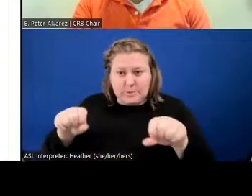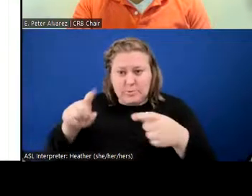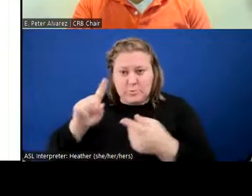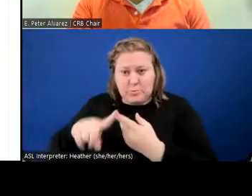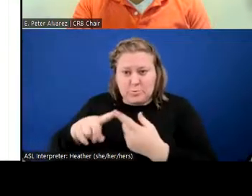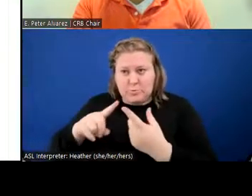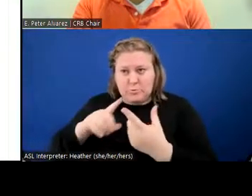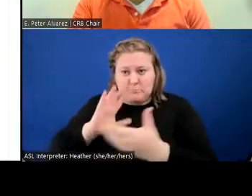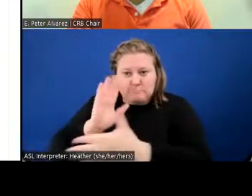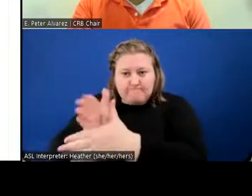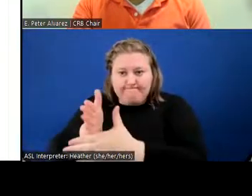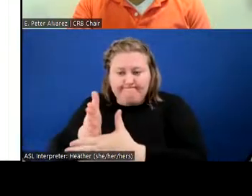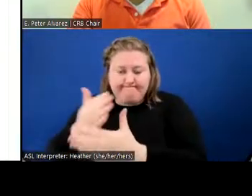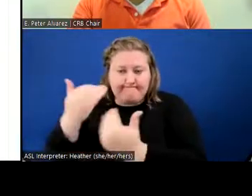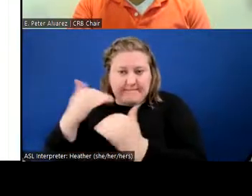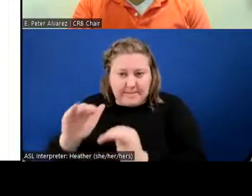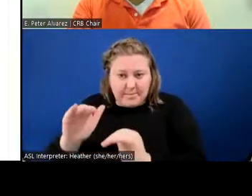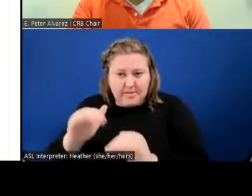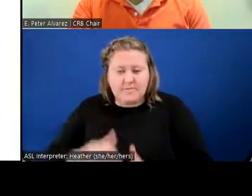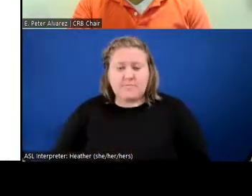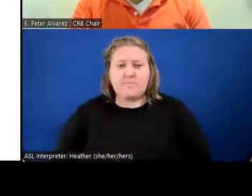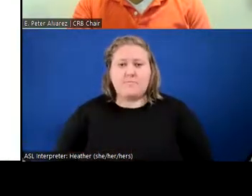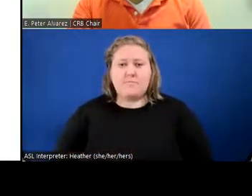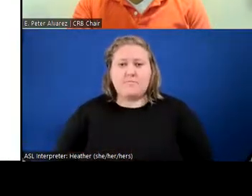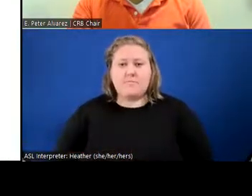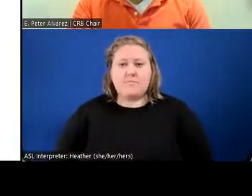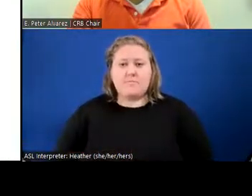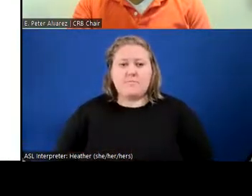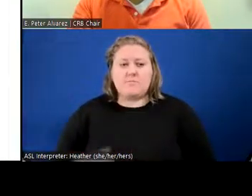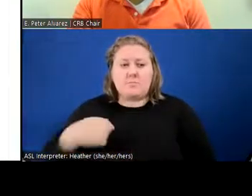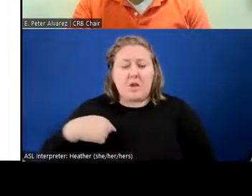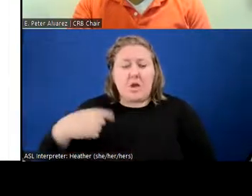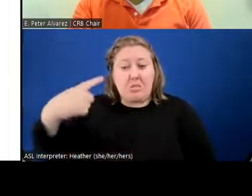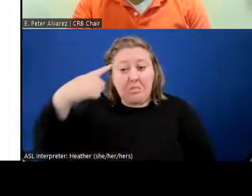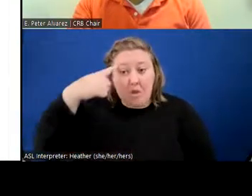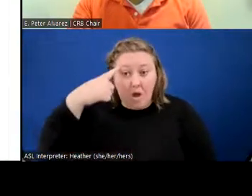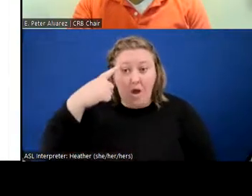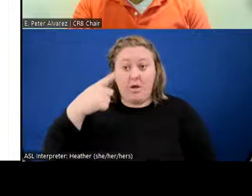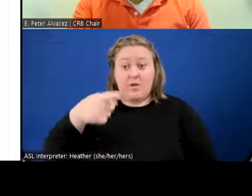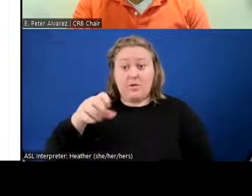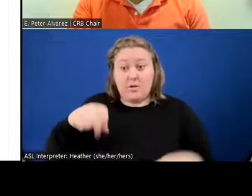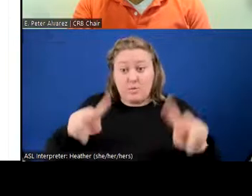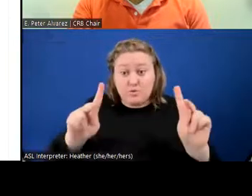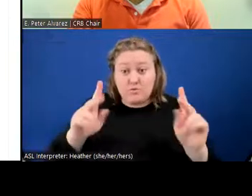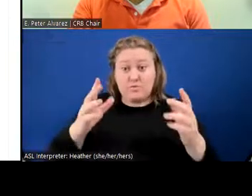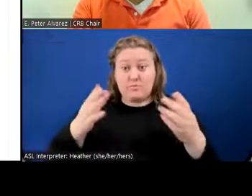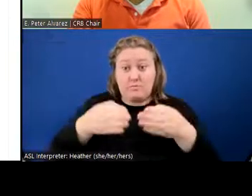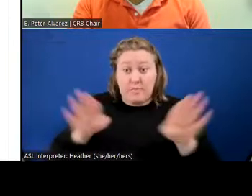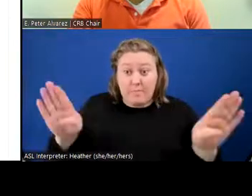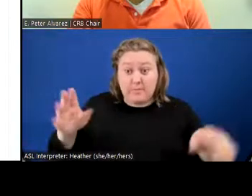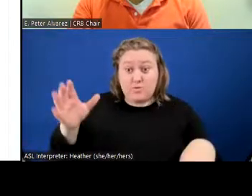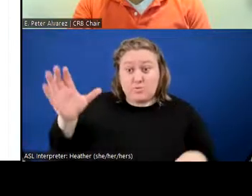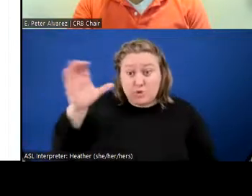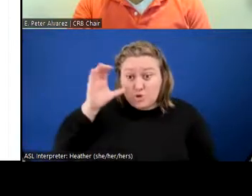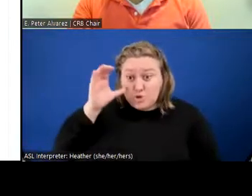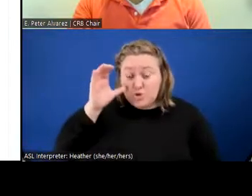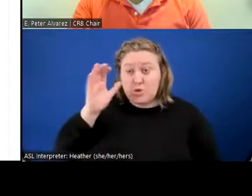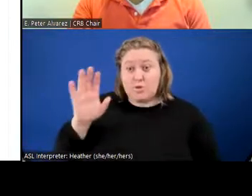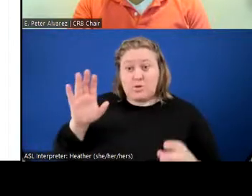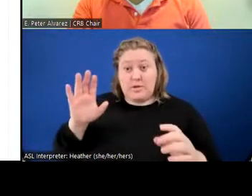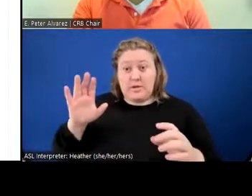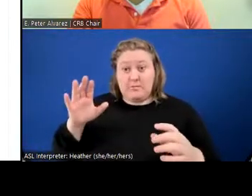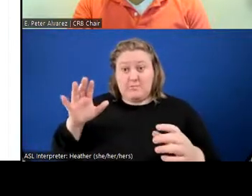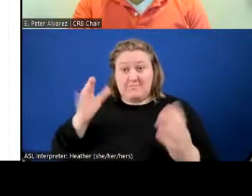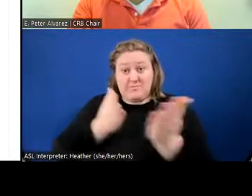if I'm wrong. But I thought you brought an opportunity for the public to be heard and for things to get aired in an open police